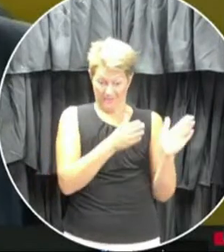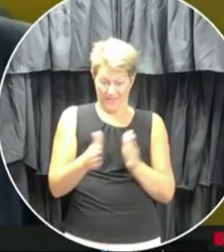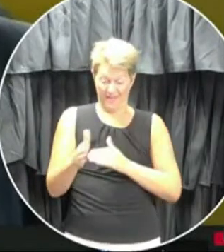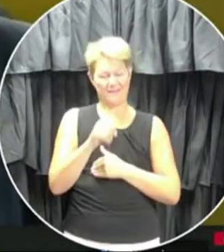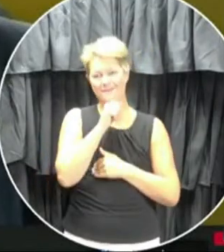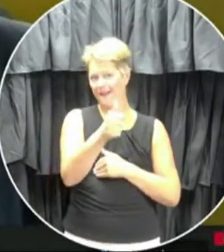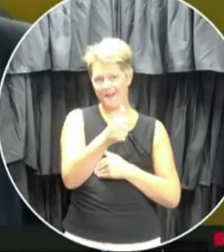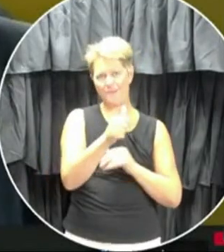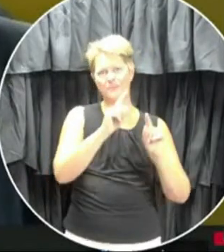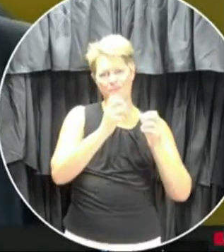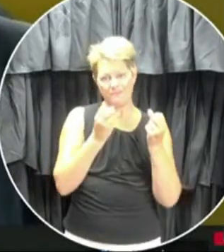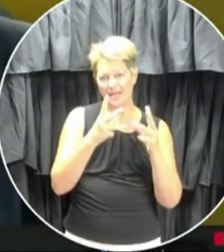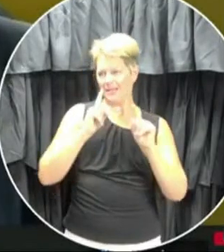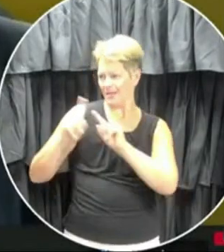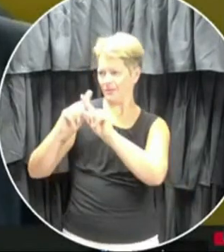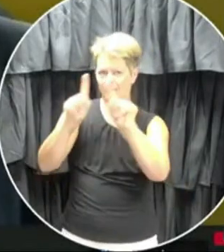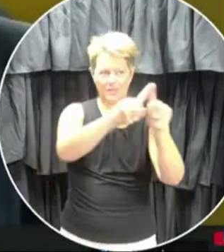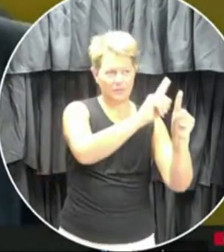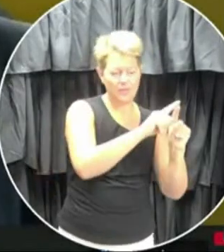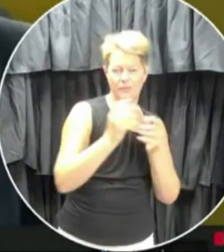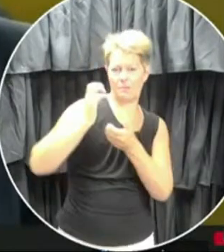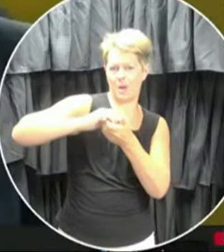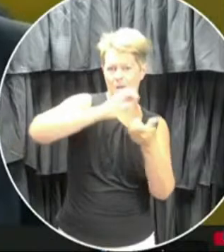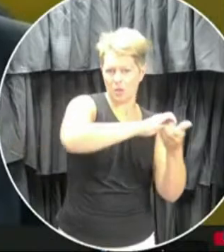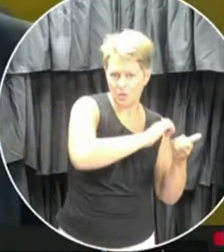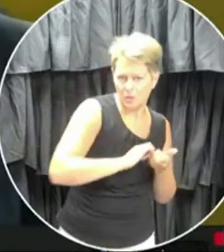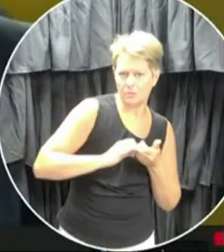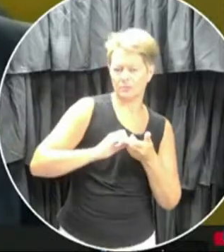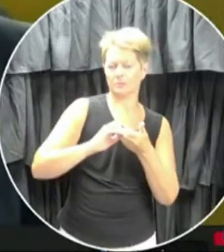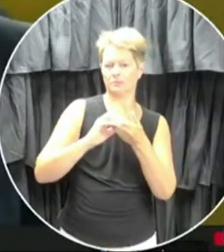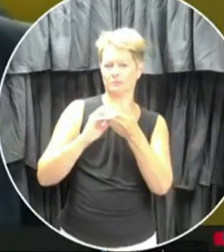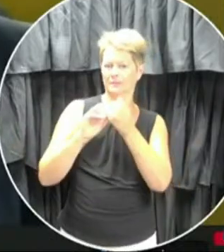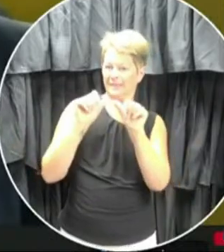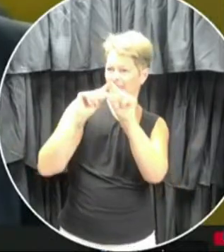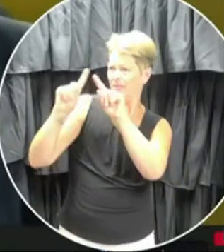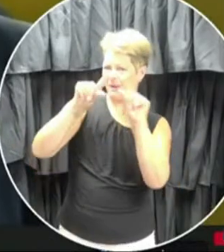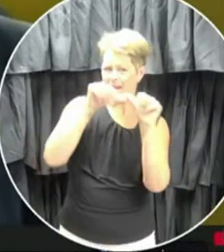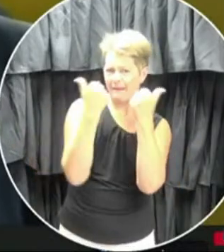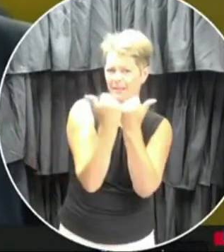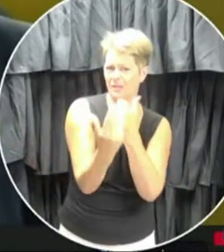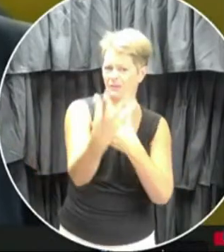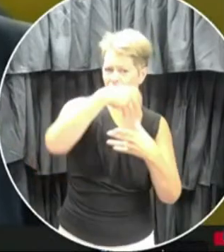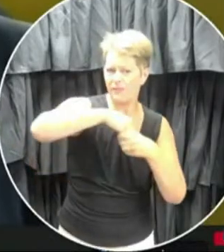protocols and fairness to the other agencies involved here.